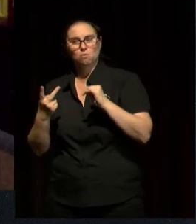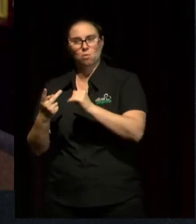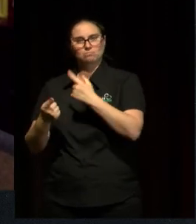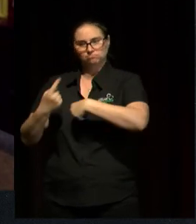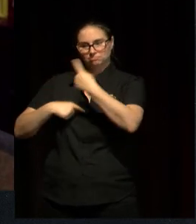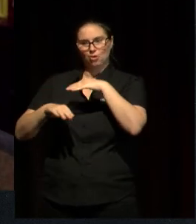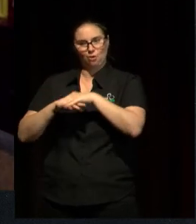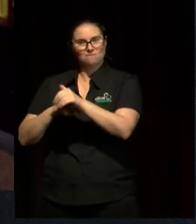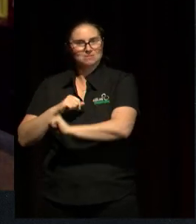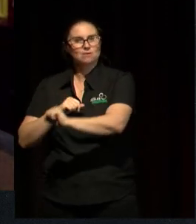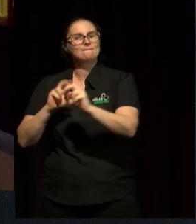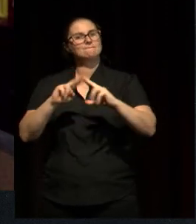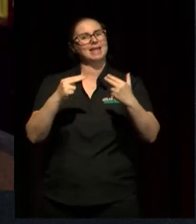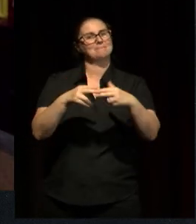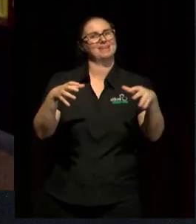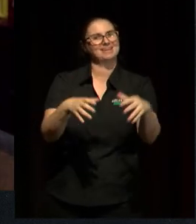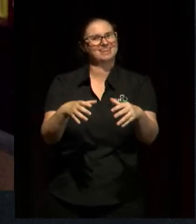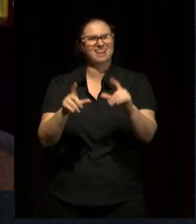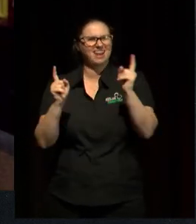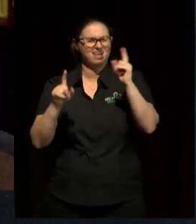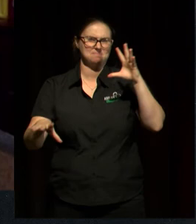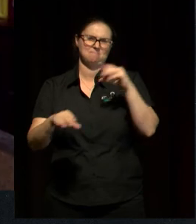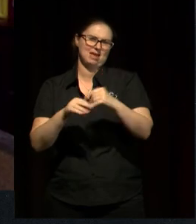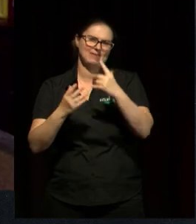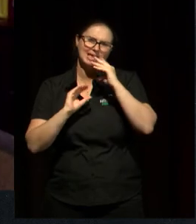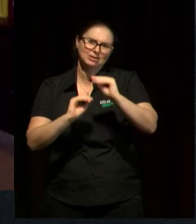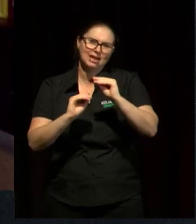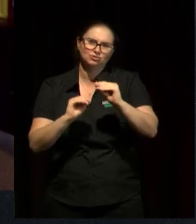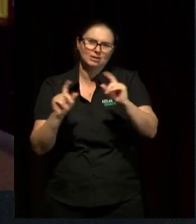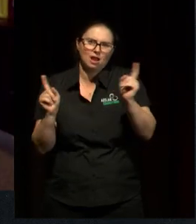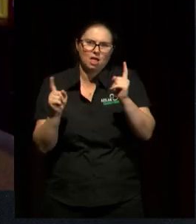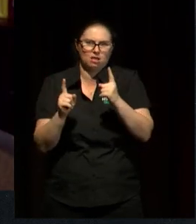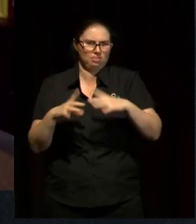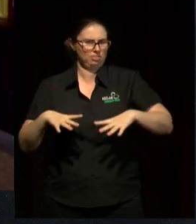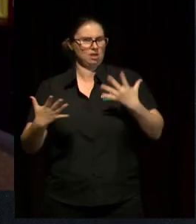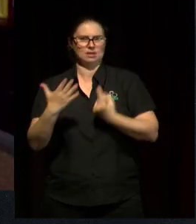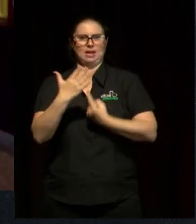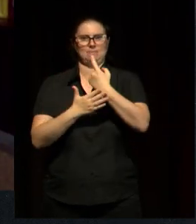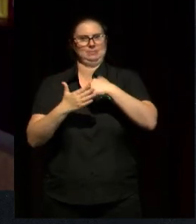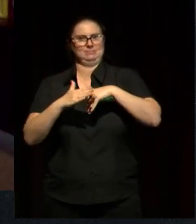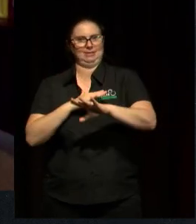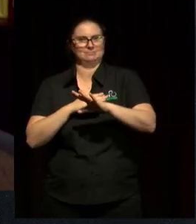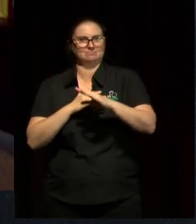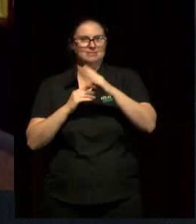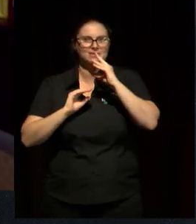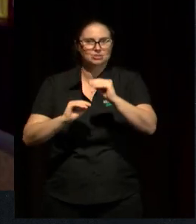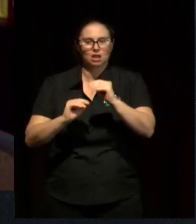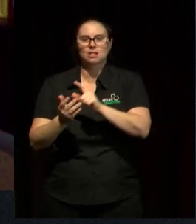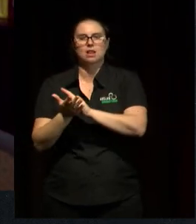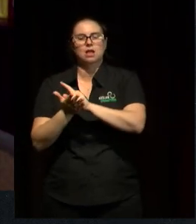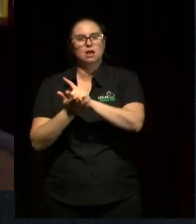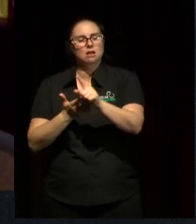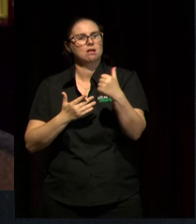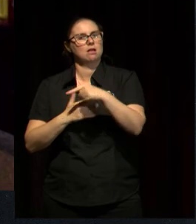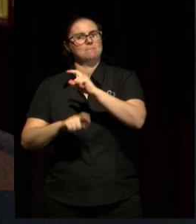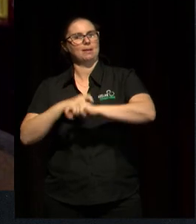day from a very young age. becomes part of education and it becomes something people kind of, you know, evolves into kind of creative pursuits as they get older.